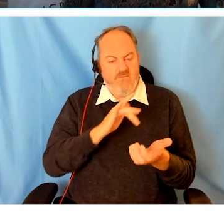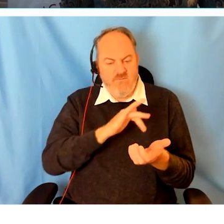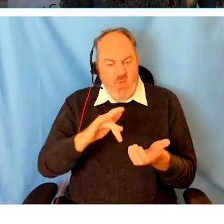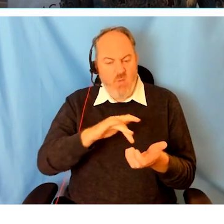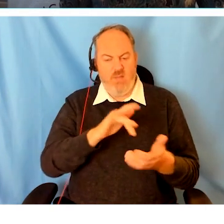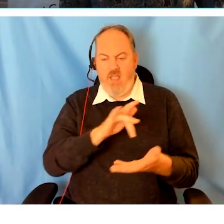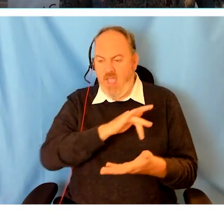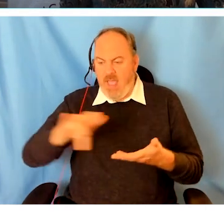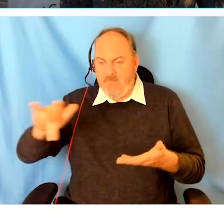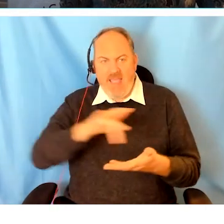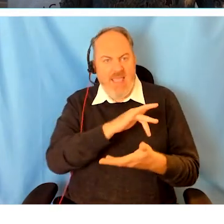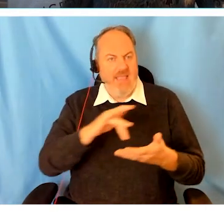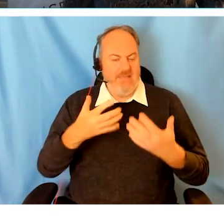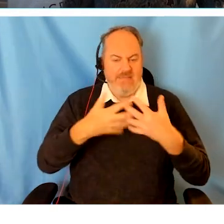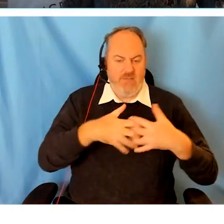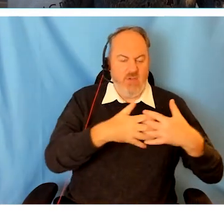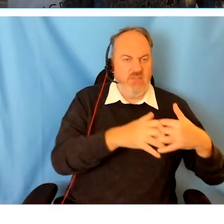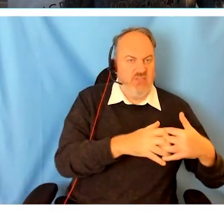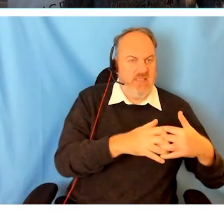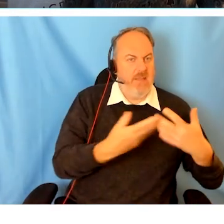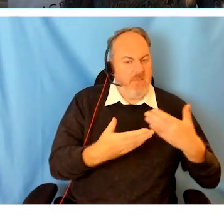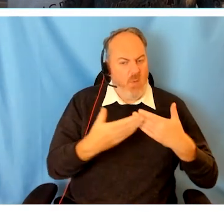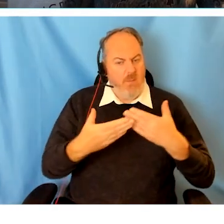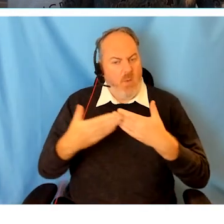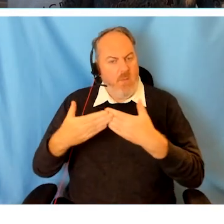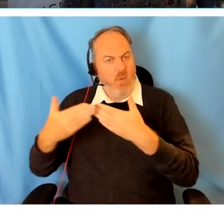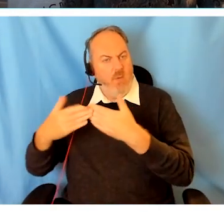now considered less of a factor than digital exclusion.